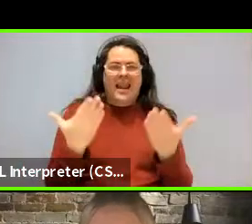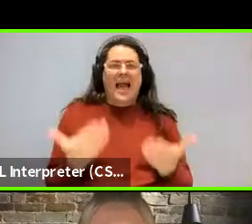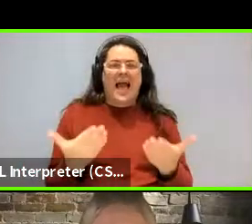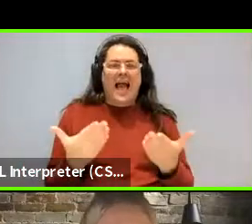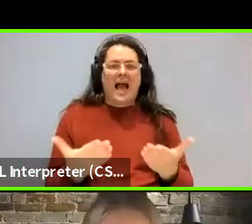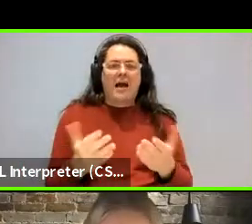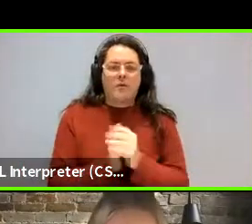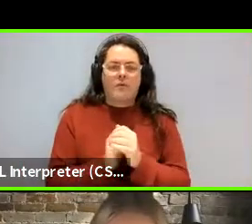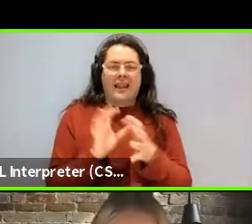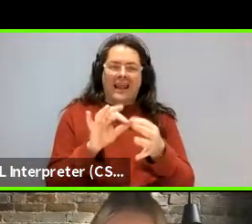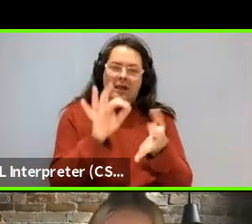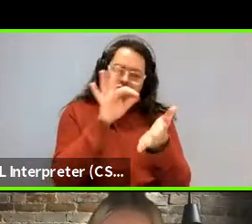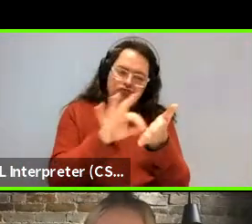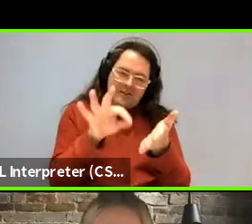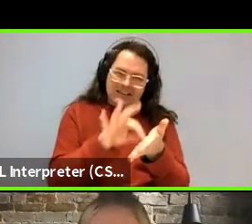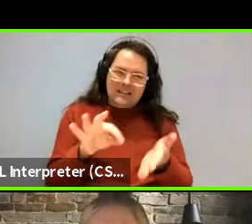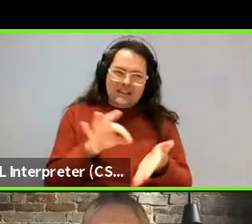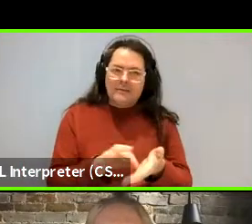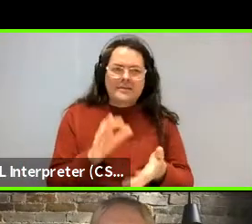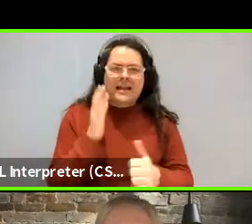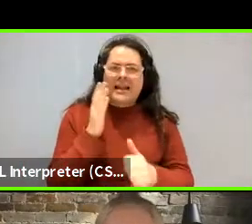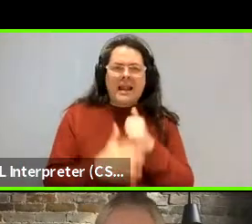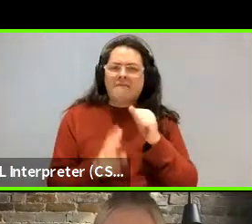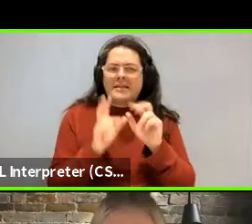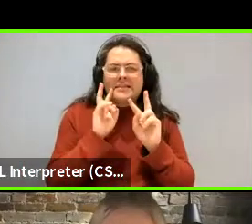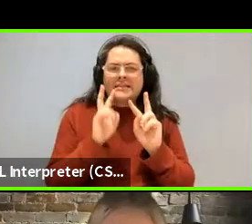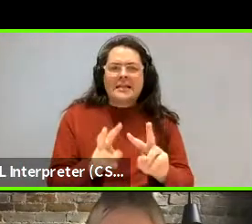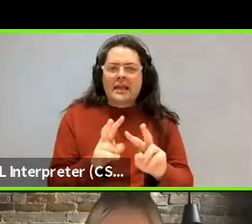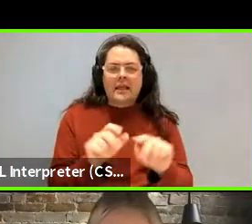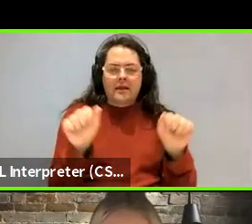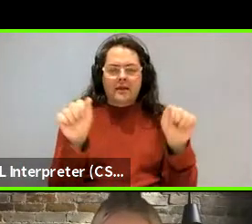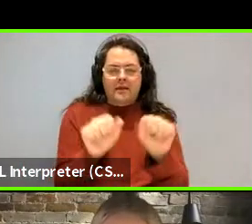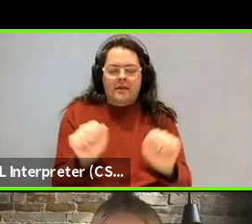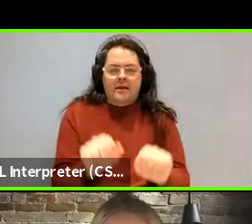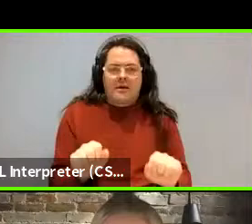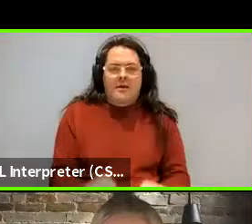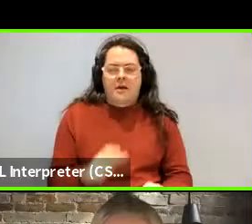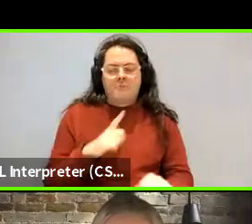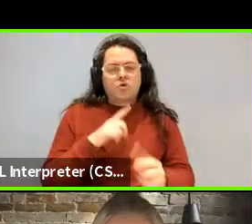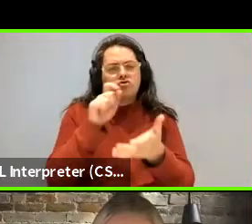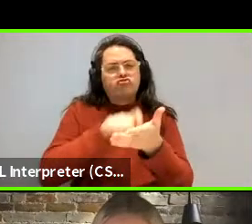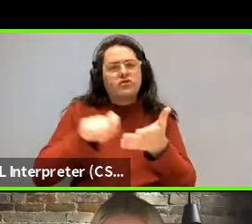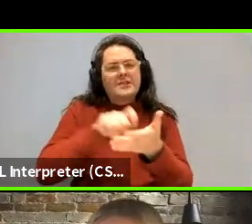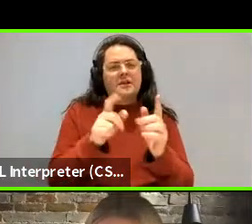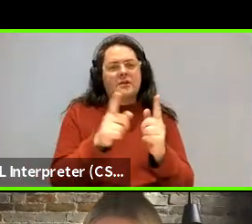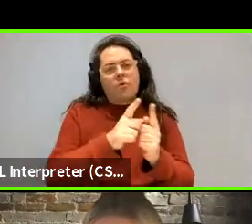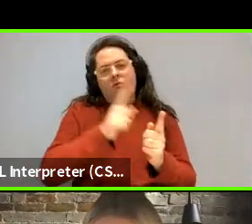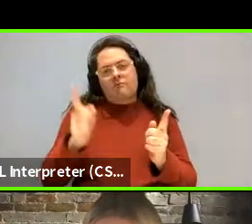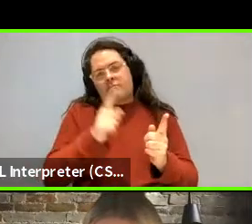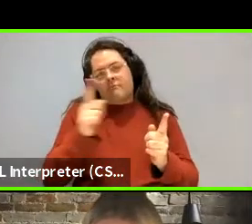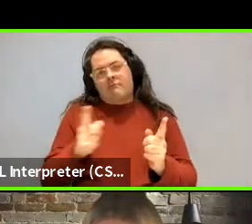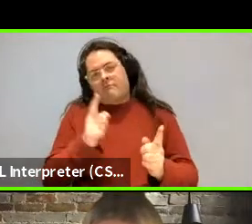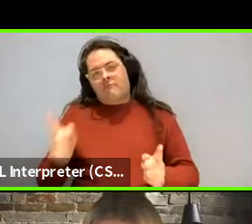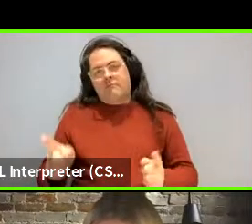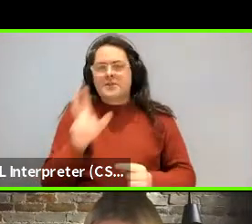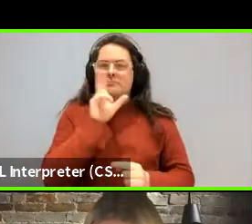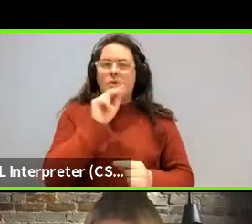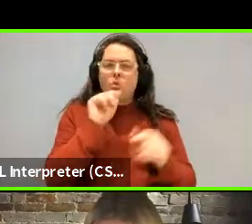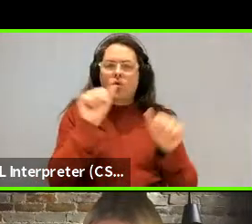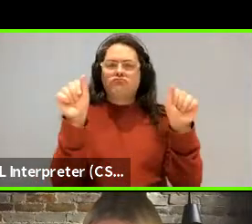time based on written data where you don't really see the, the abbreviations, the shortenings as much as in, as in a spoken language.